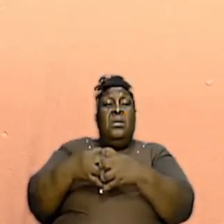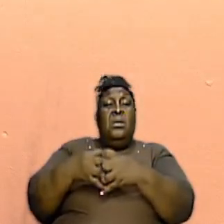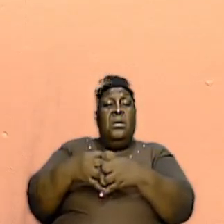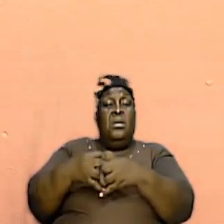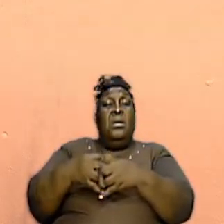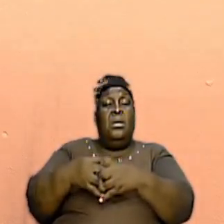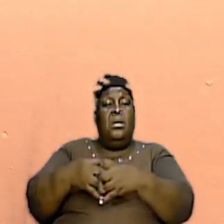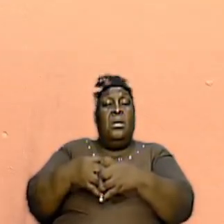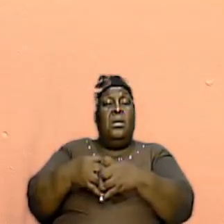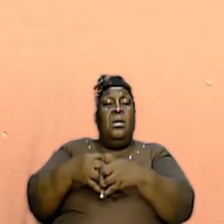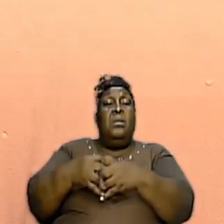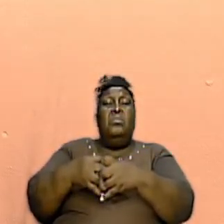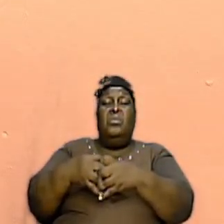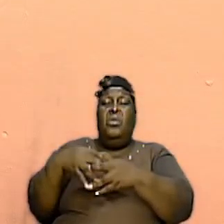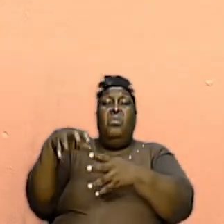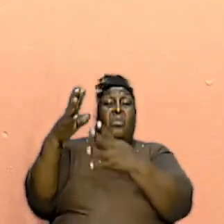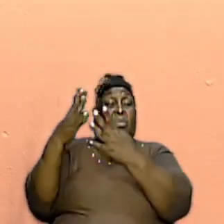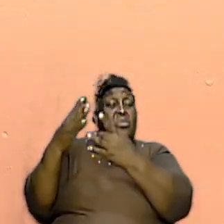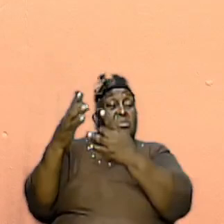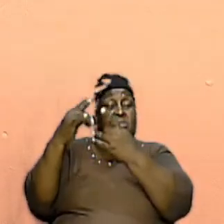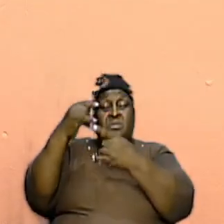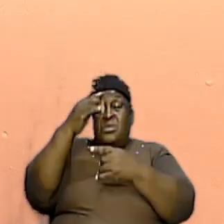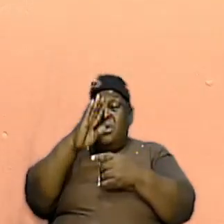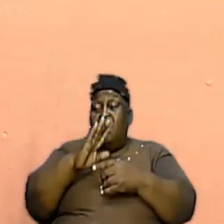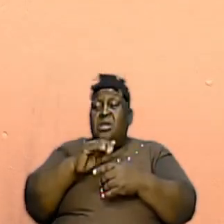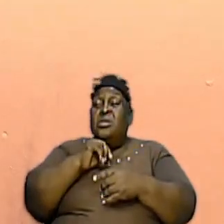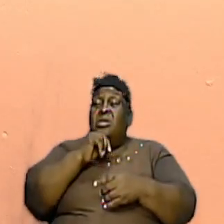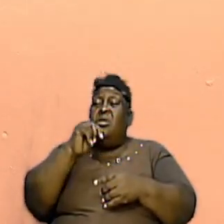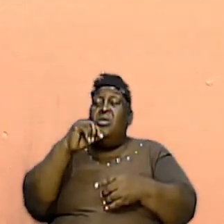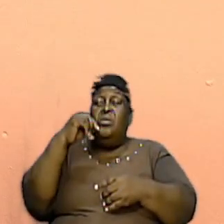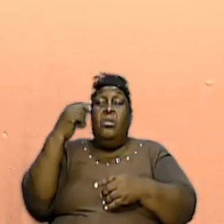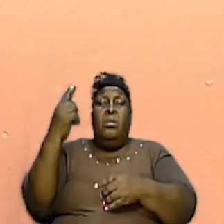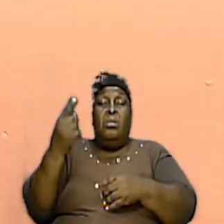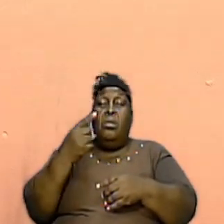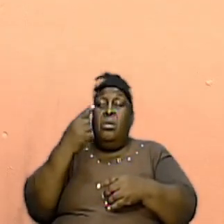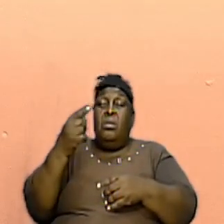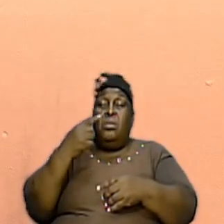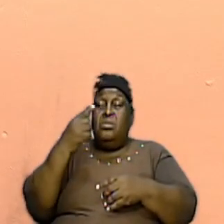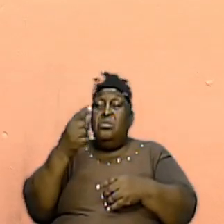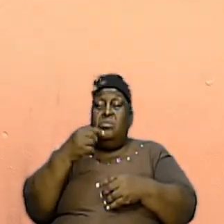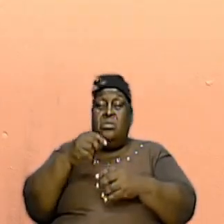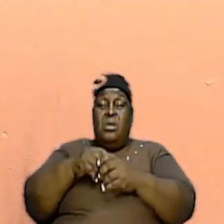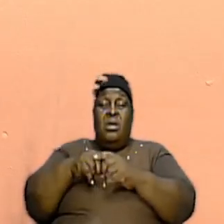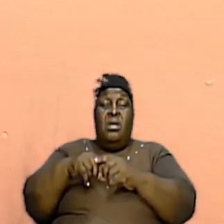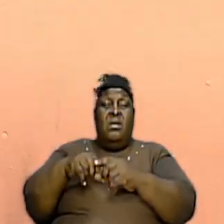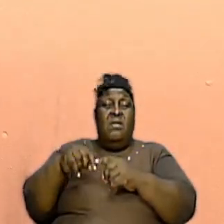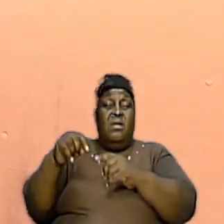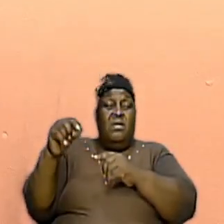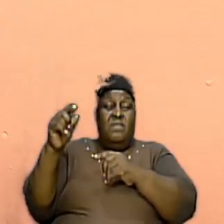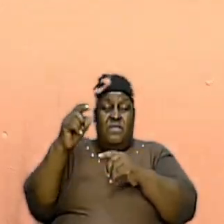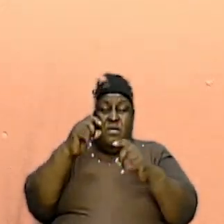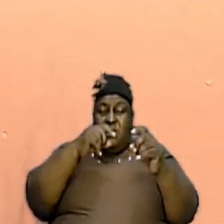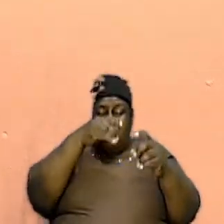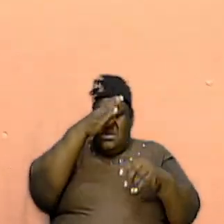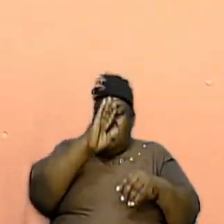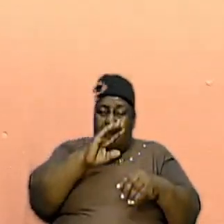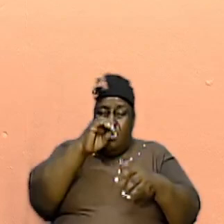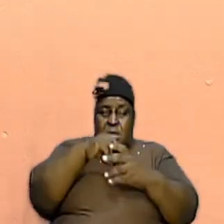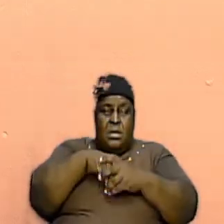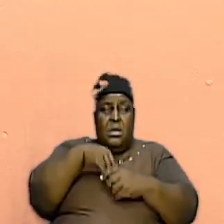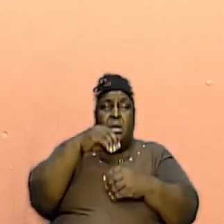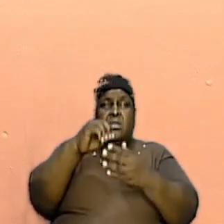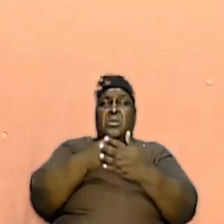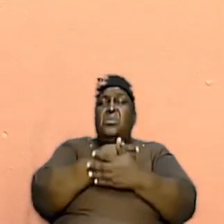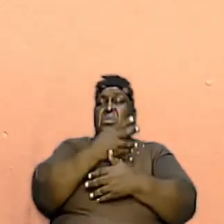the merciful God is not also a fierce God because in the New Testament the Bible